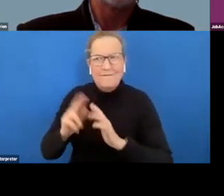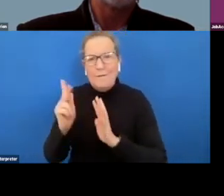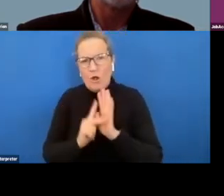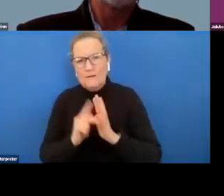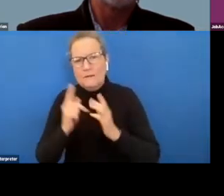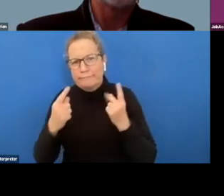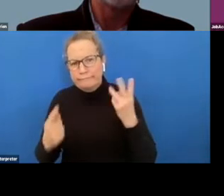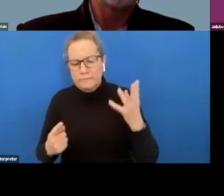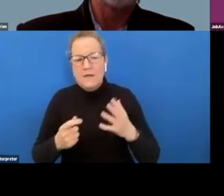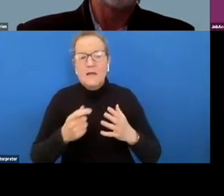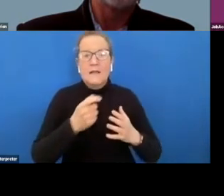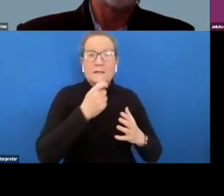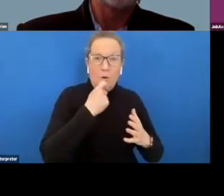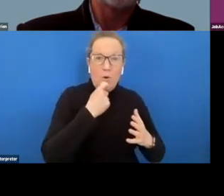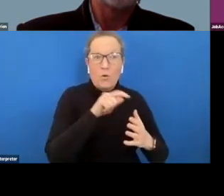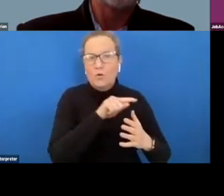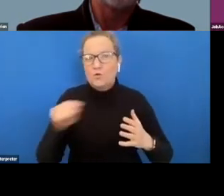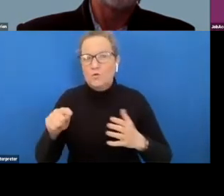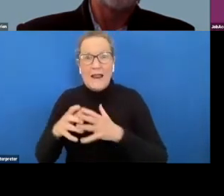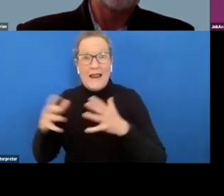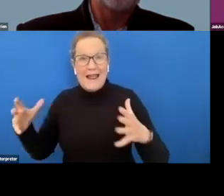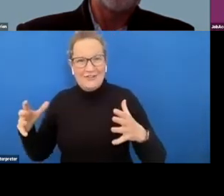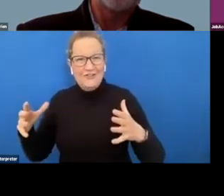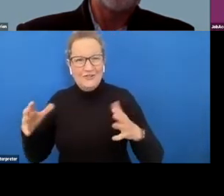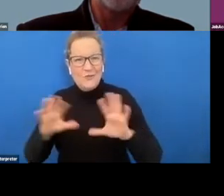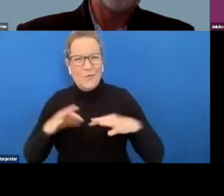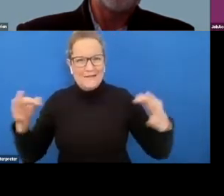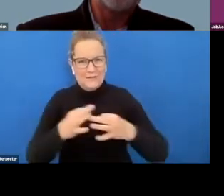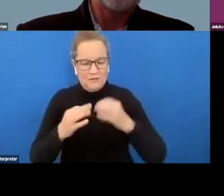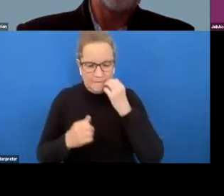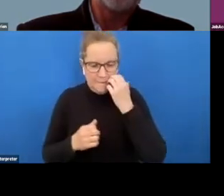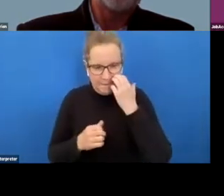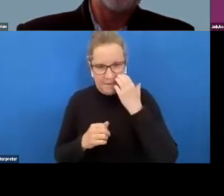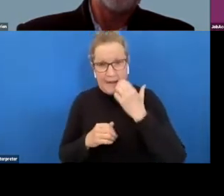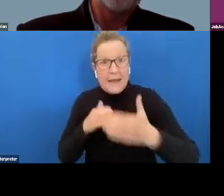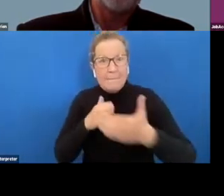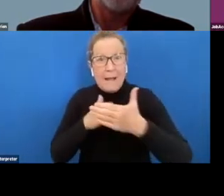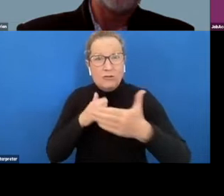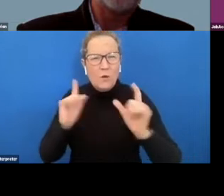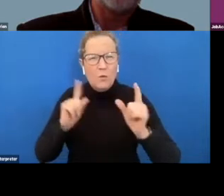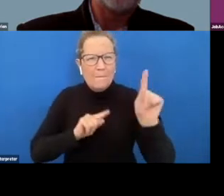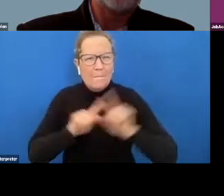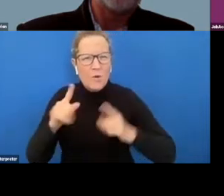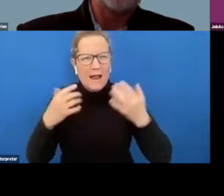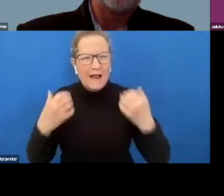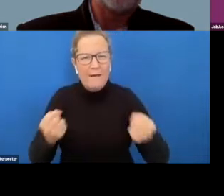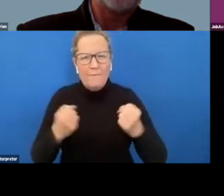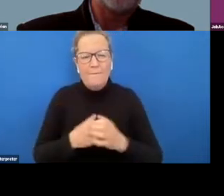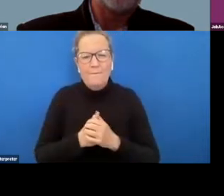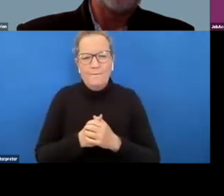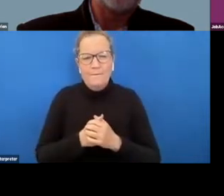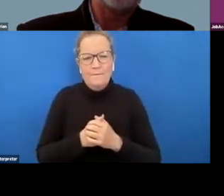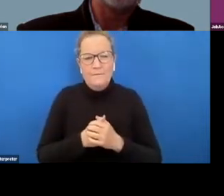across small to large organizations and they found the most common barriers for of um employers employing people with a disability was fear of the